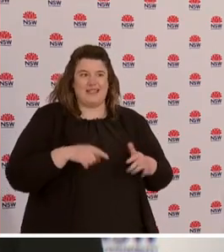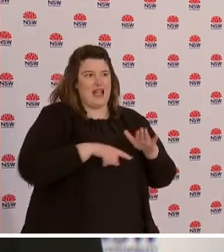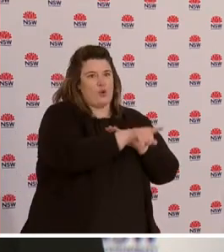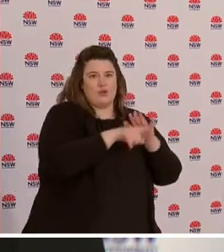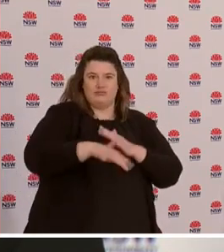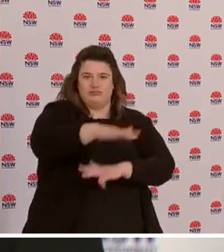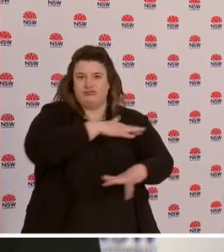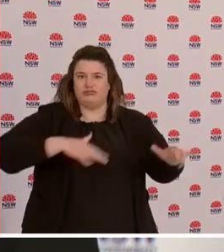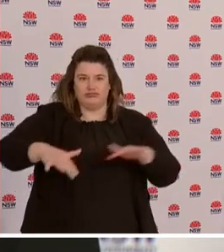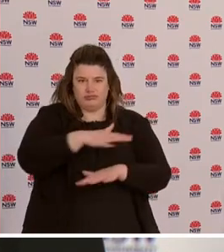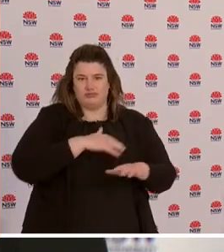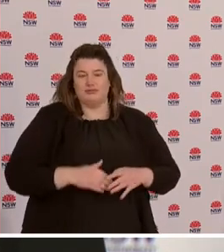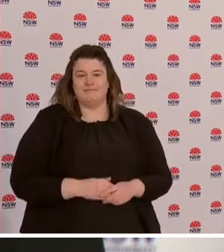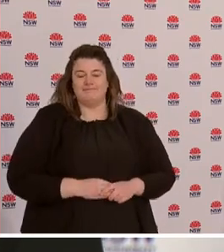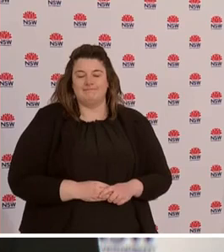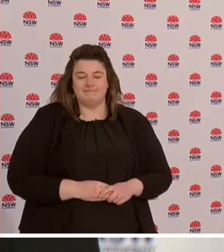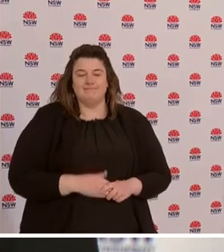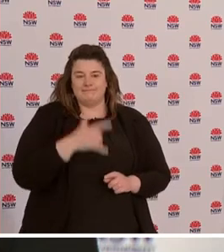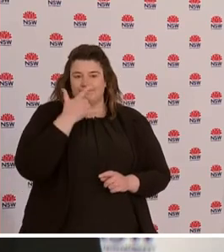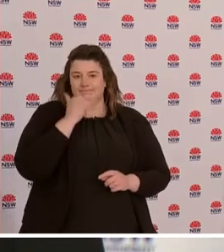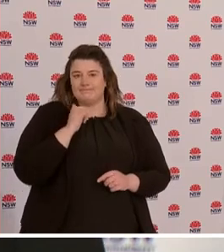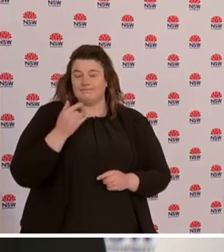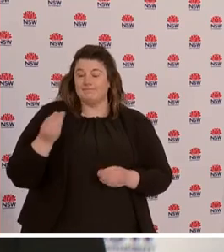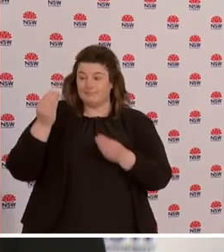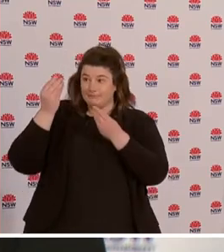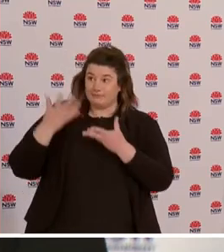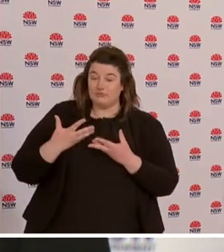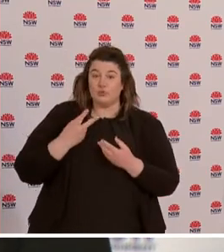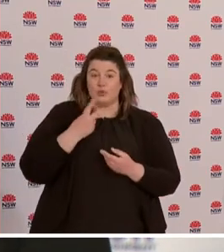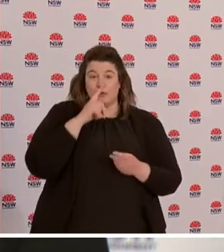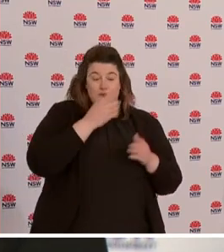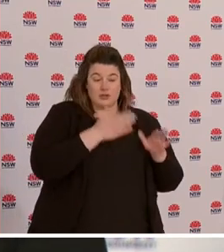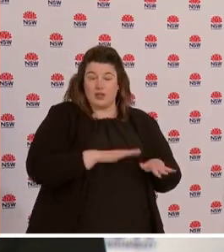Sadly, we've been notified of two deaths overnight, as the Premier has mentioned.